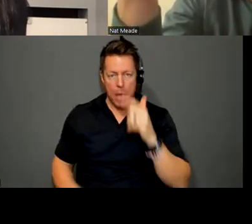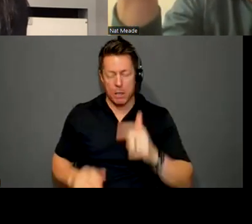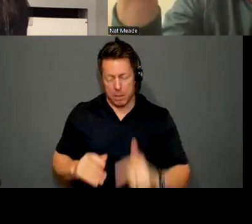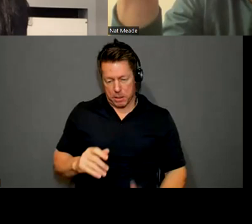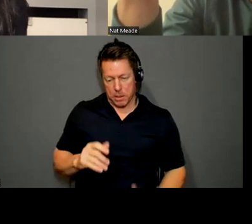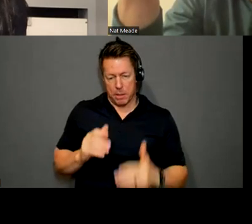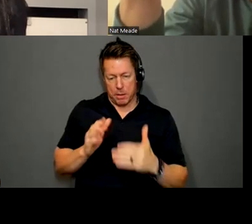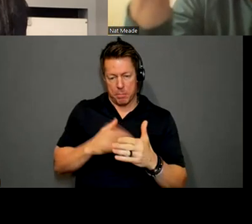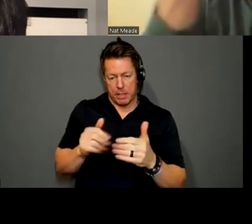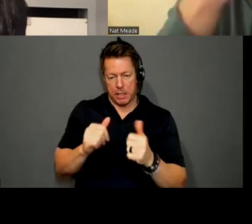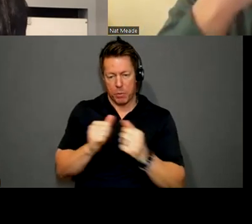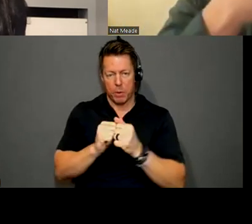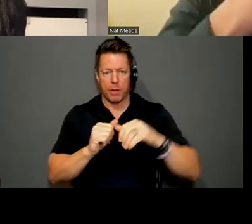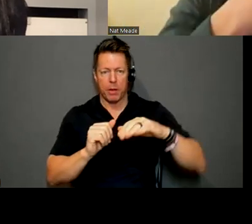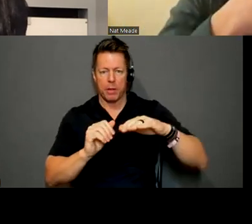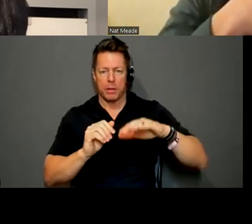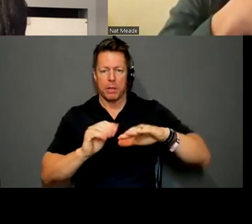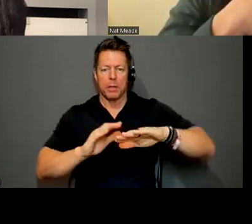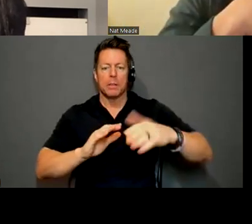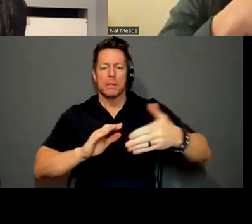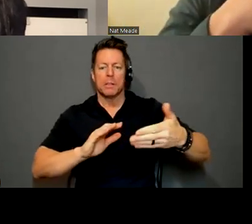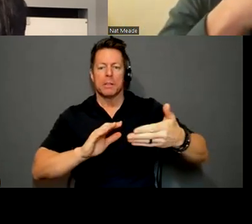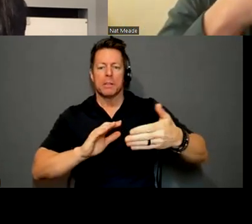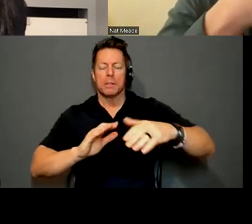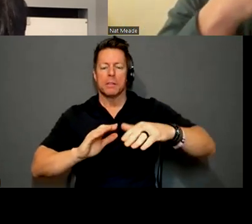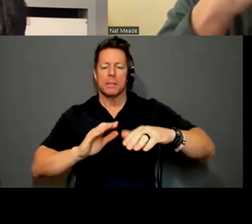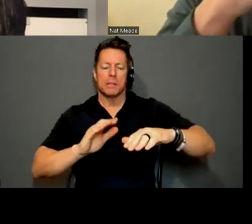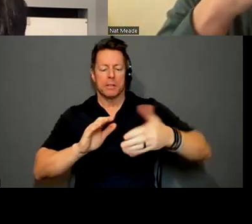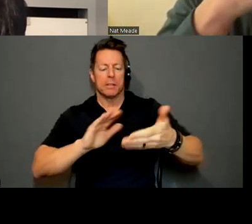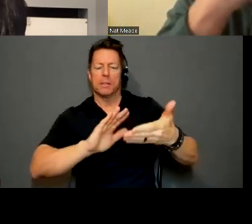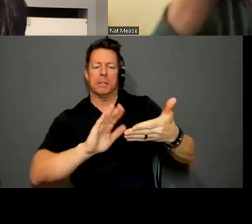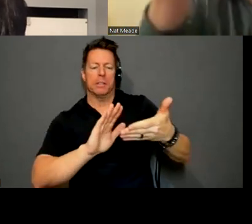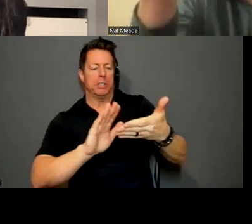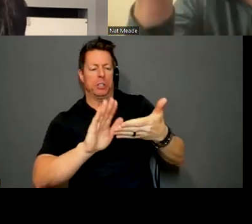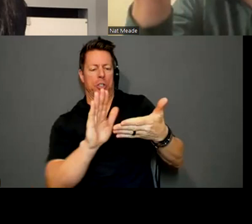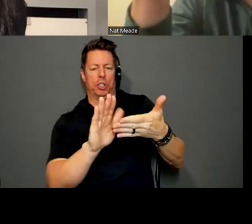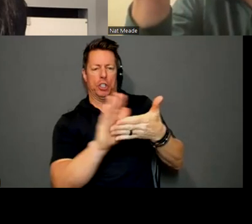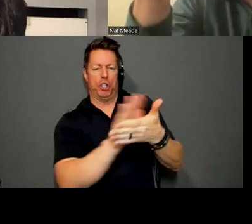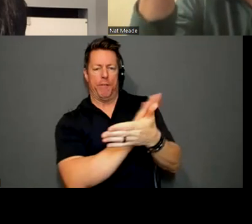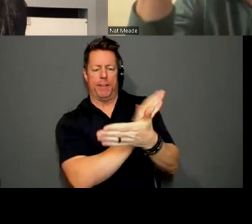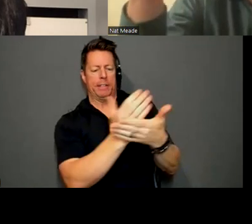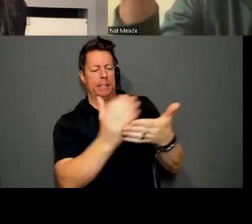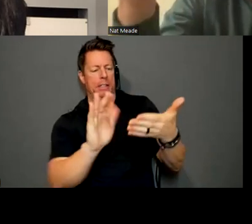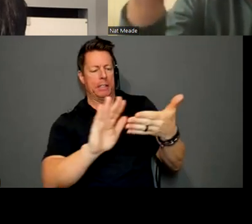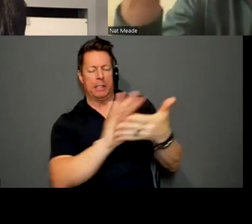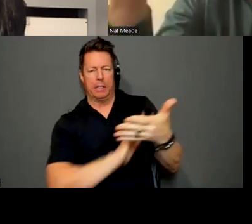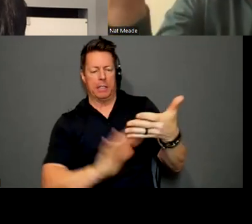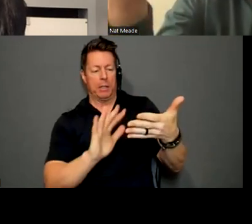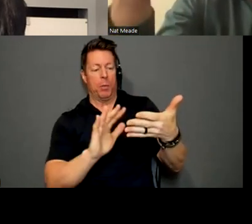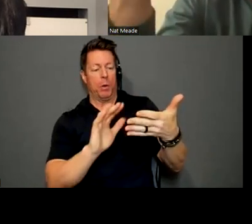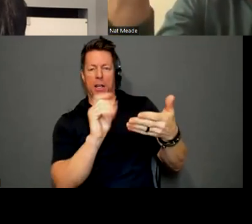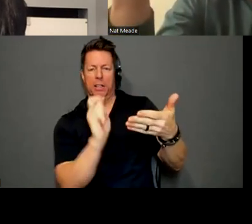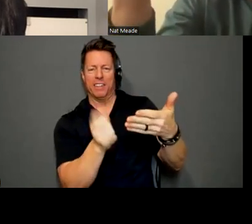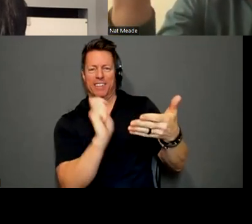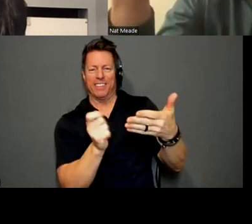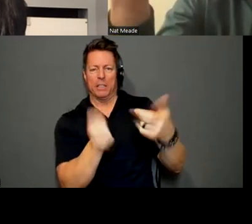can mean something that's different than the image, which is different than maybe what the color might communicate. So I like all those